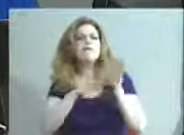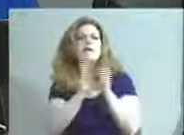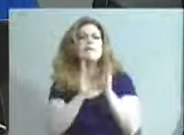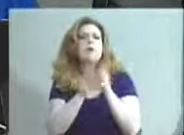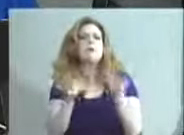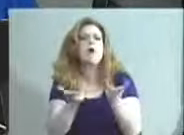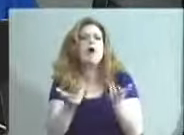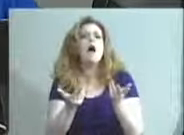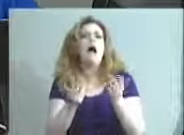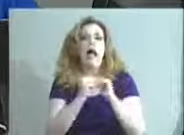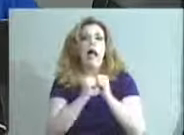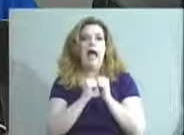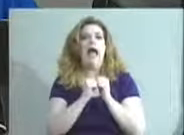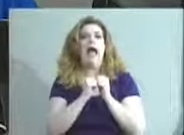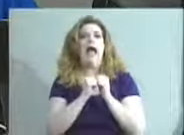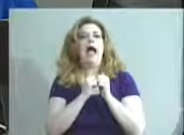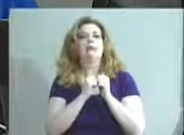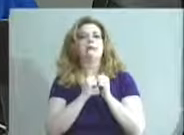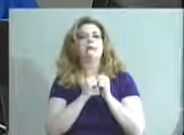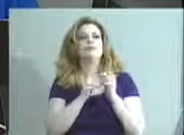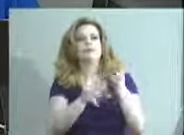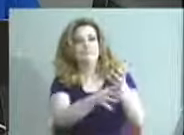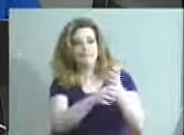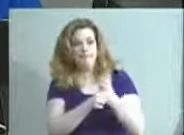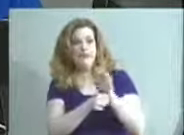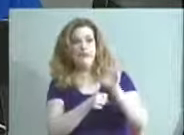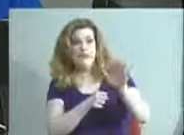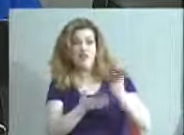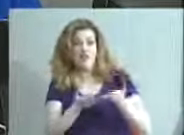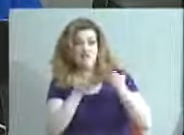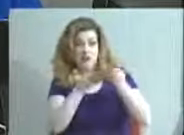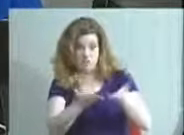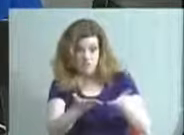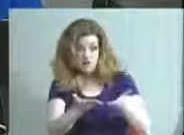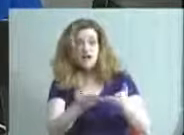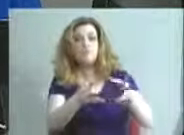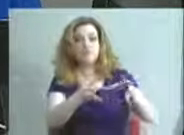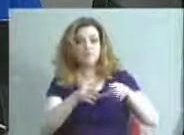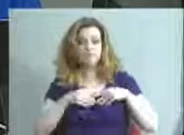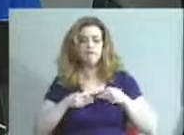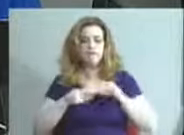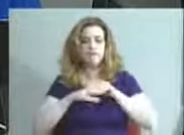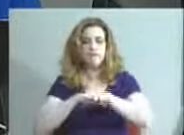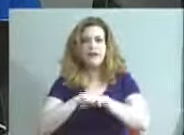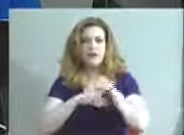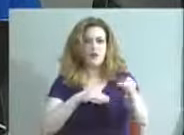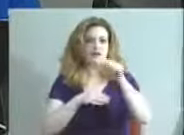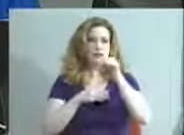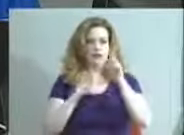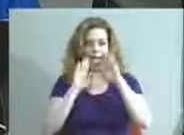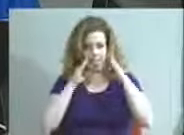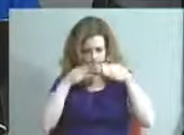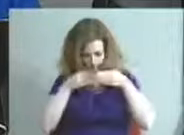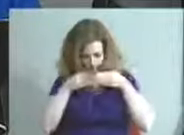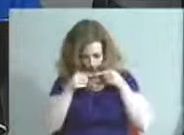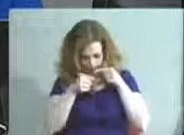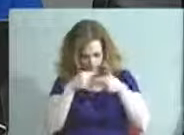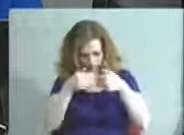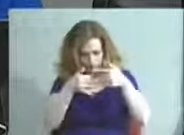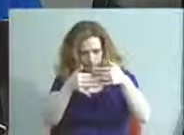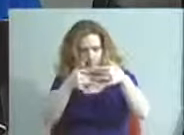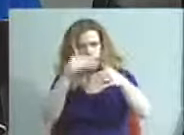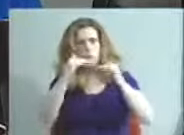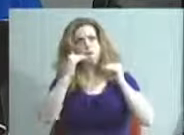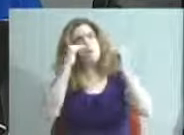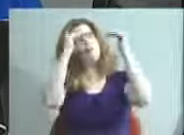can we access their recommendations so that they're not reliant on some narrow chain of command for it to come to us. And